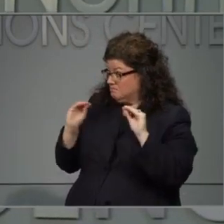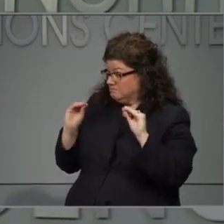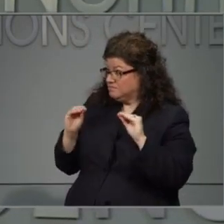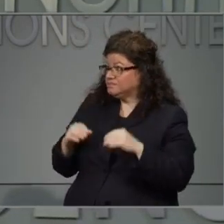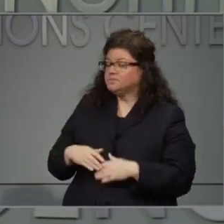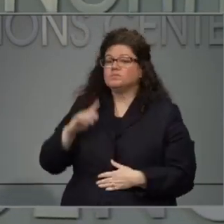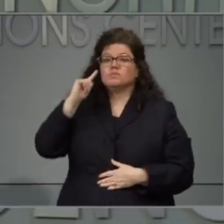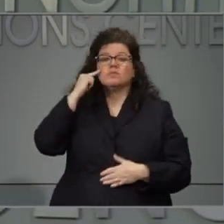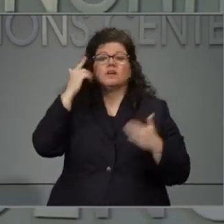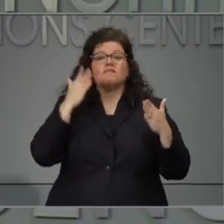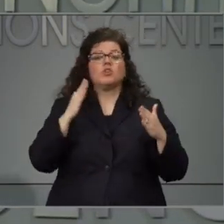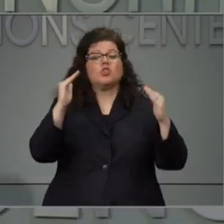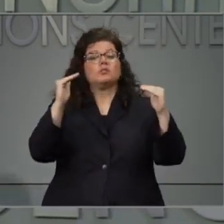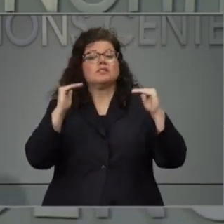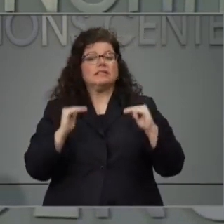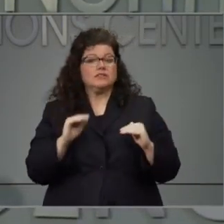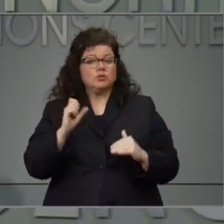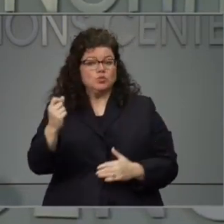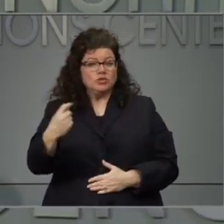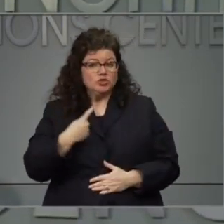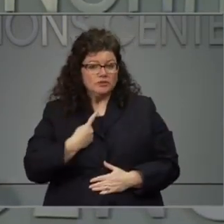Thank you. Next question, please.